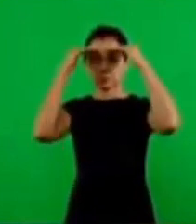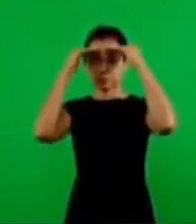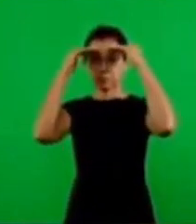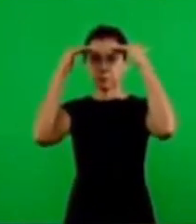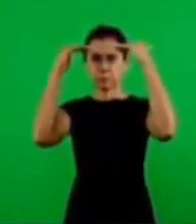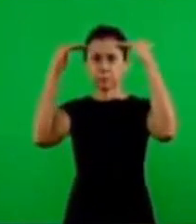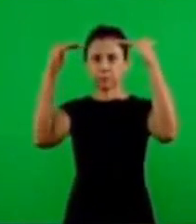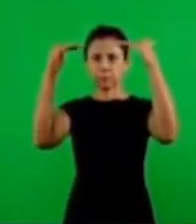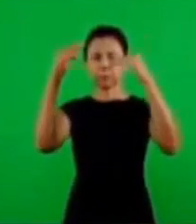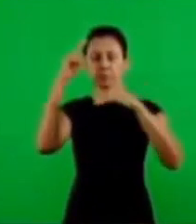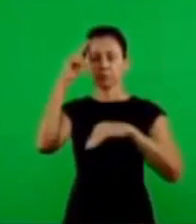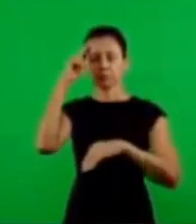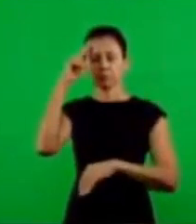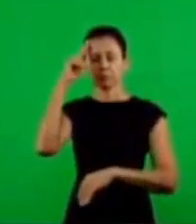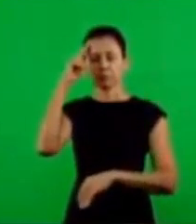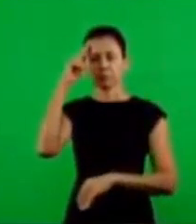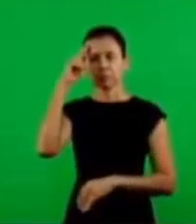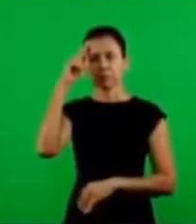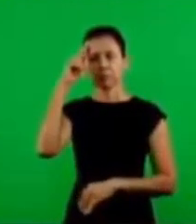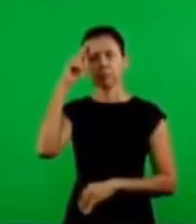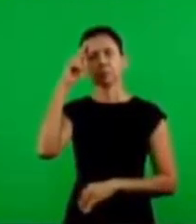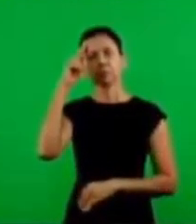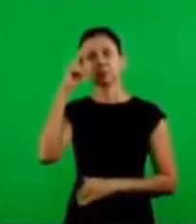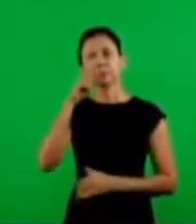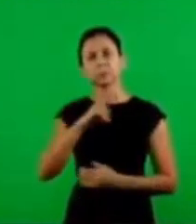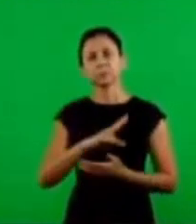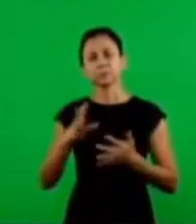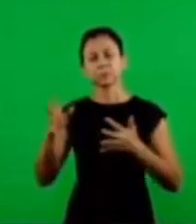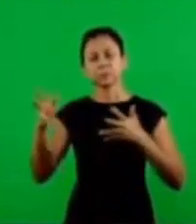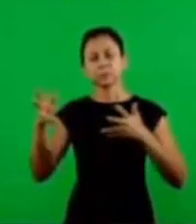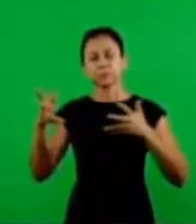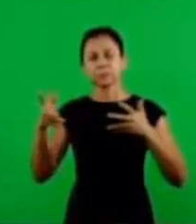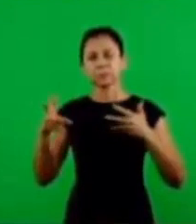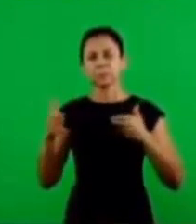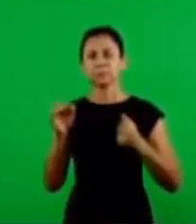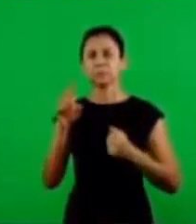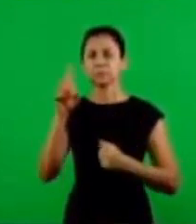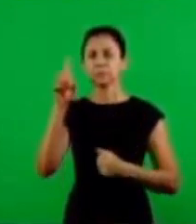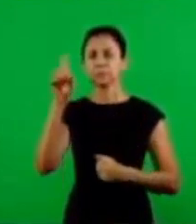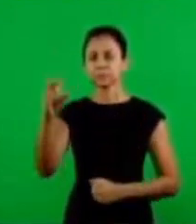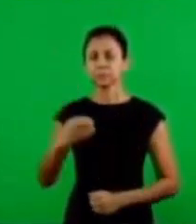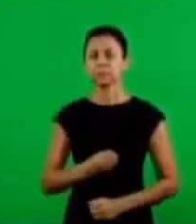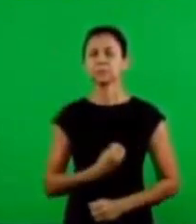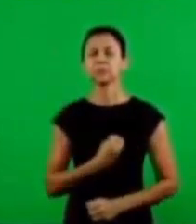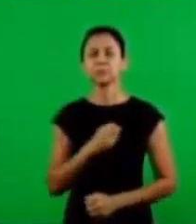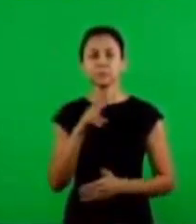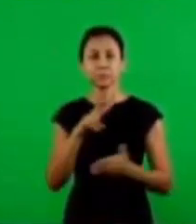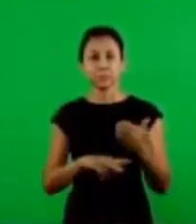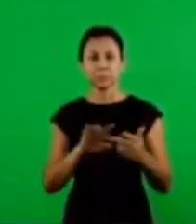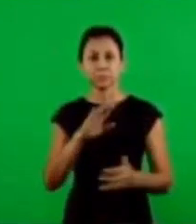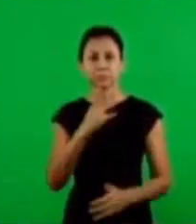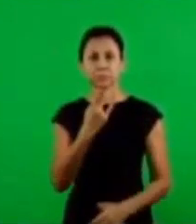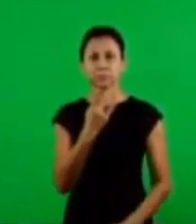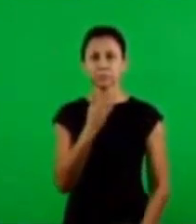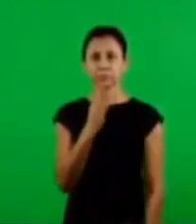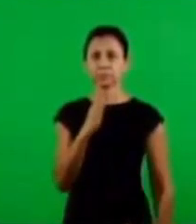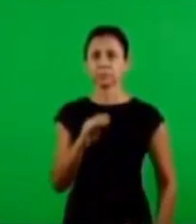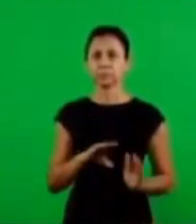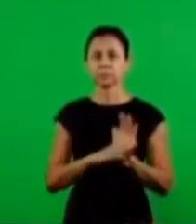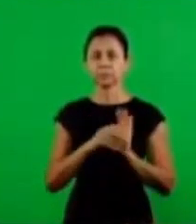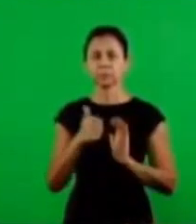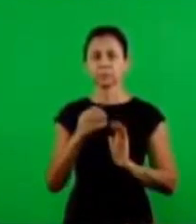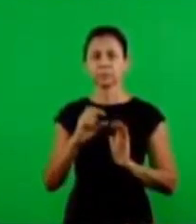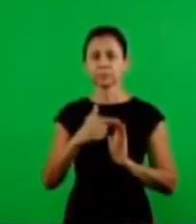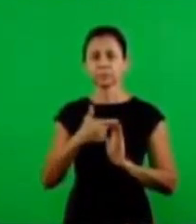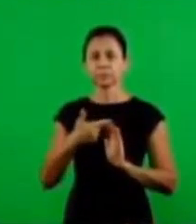we can stand up and reading the Bible respecting this great word of the Lord in our life you can read